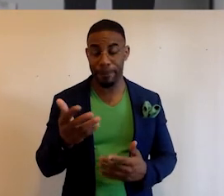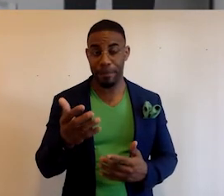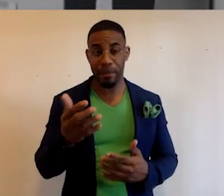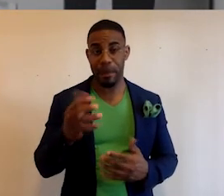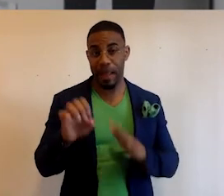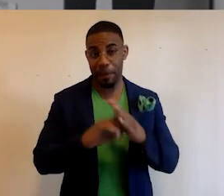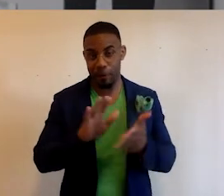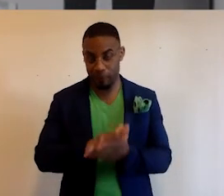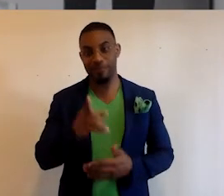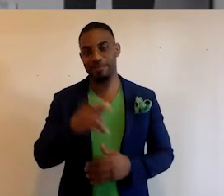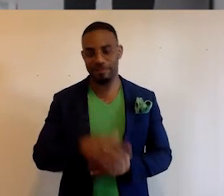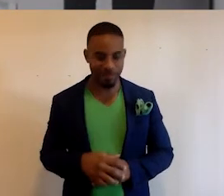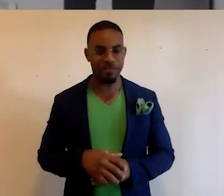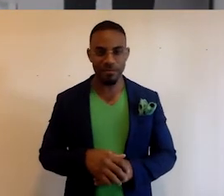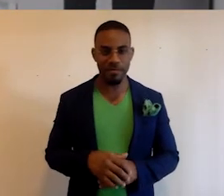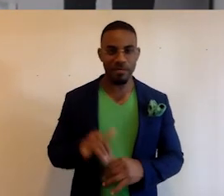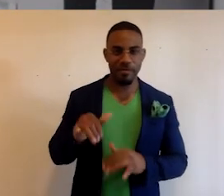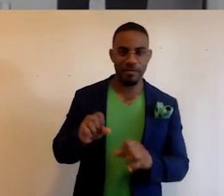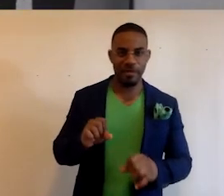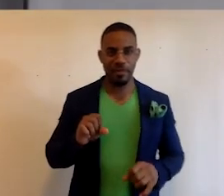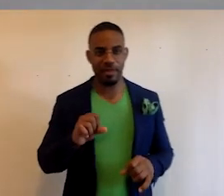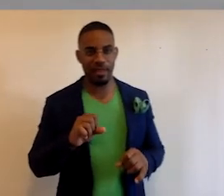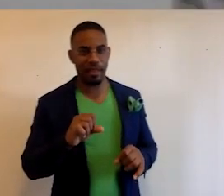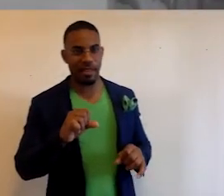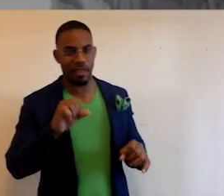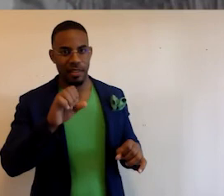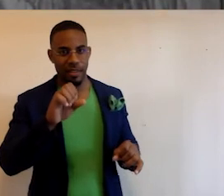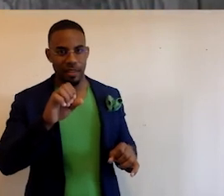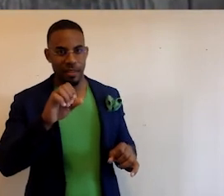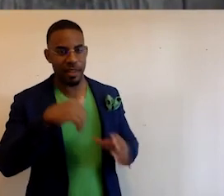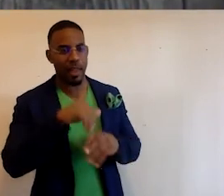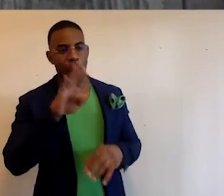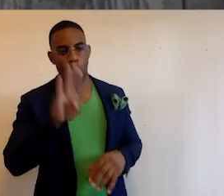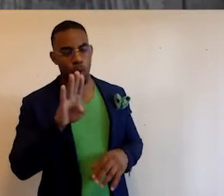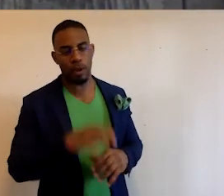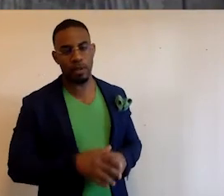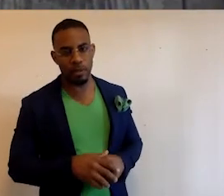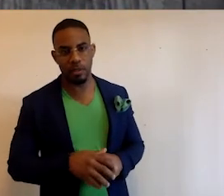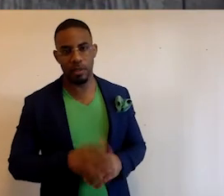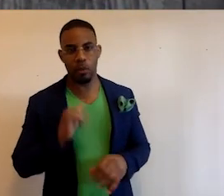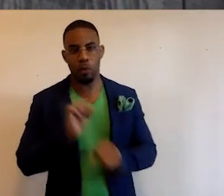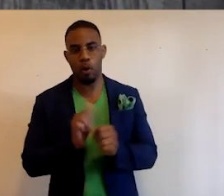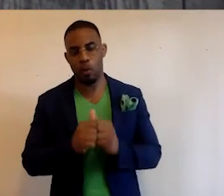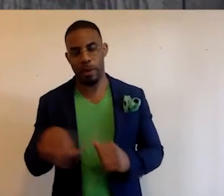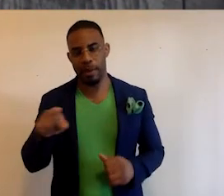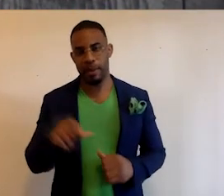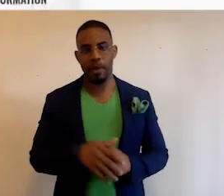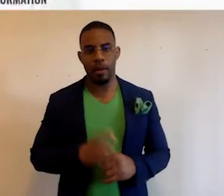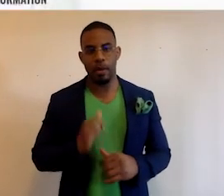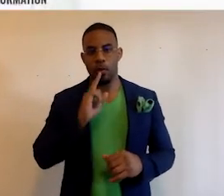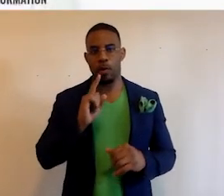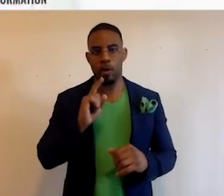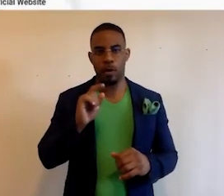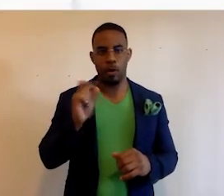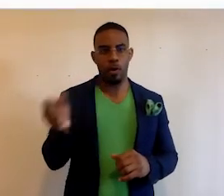elementary school in Canarsie. It's in Brooklyn, so we're working with them. We're going to be putting